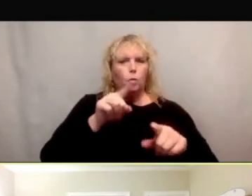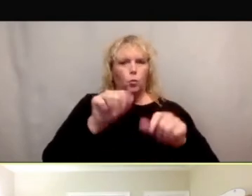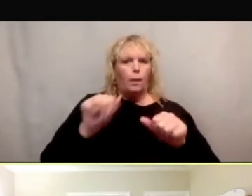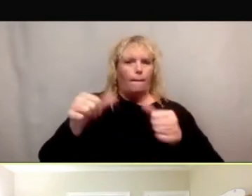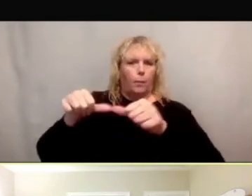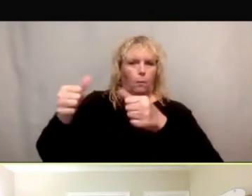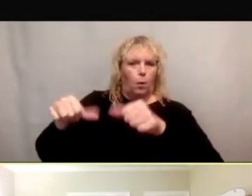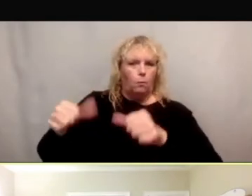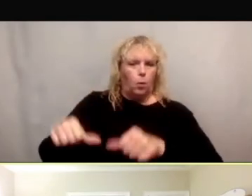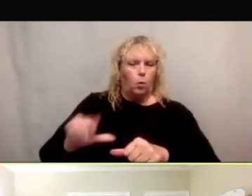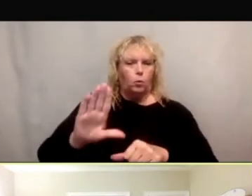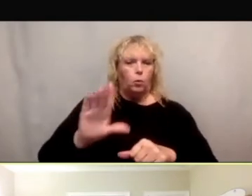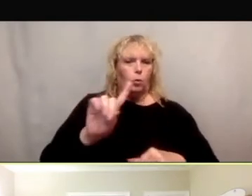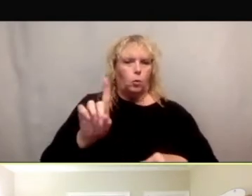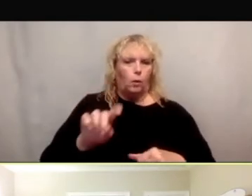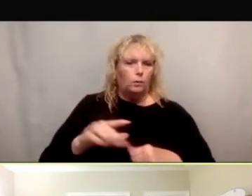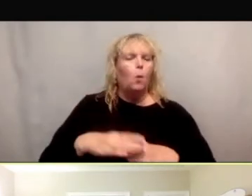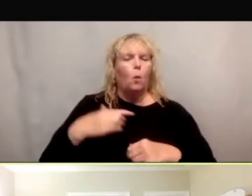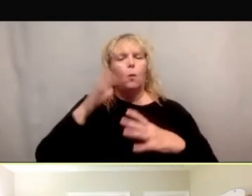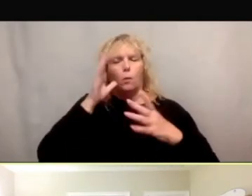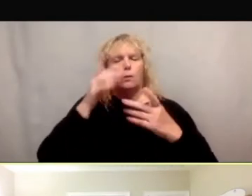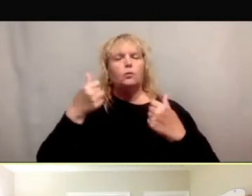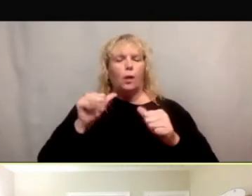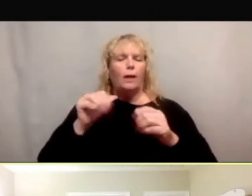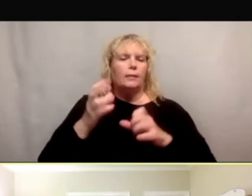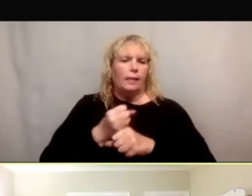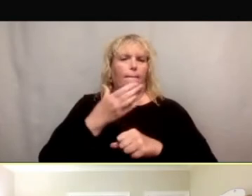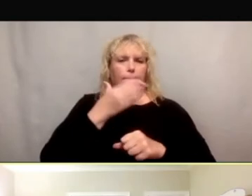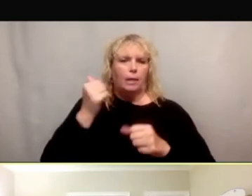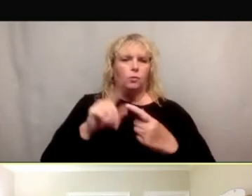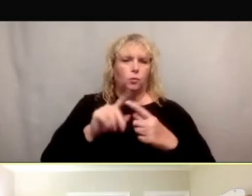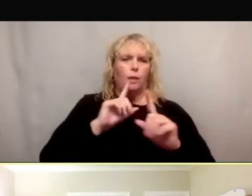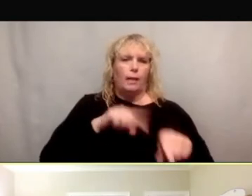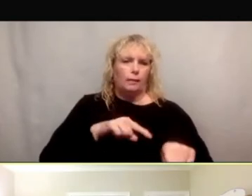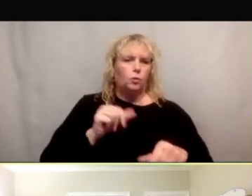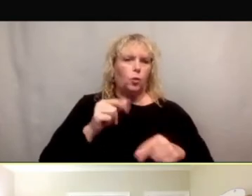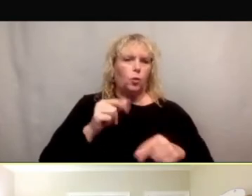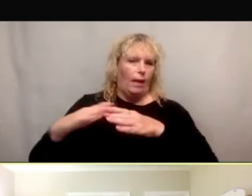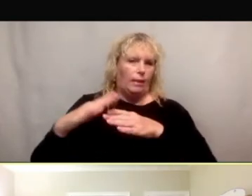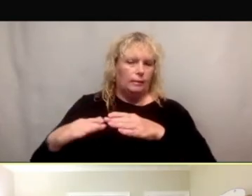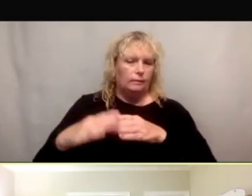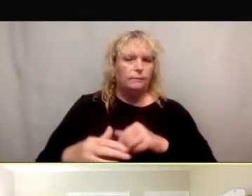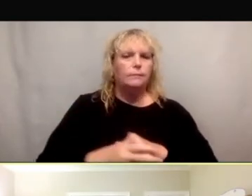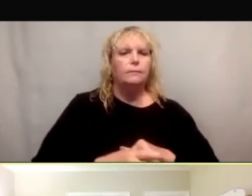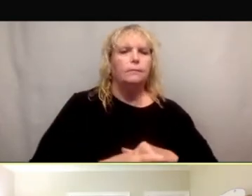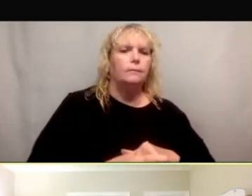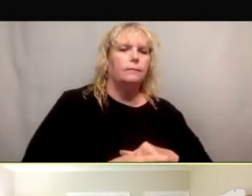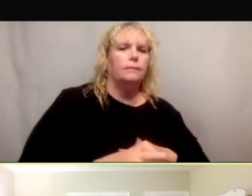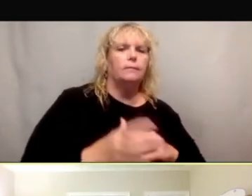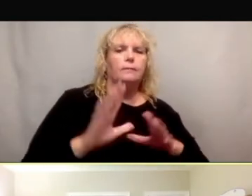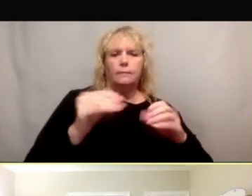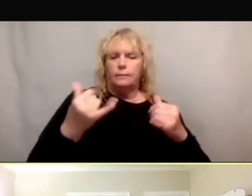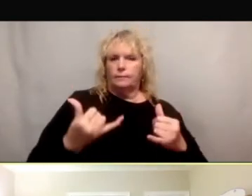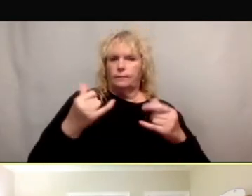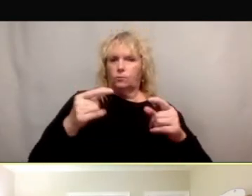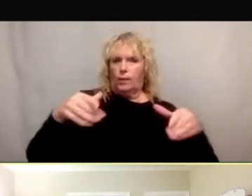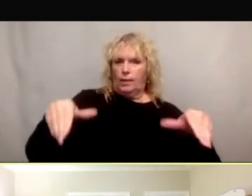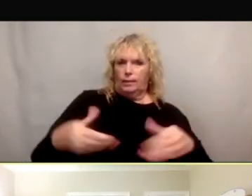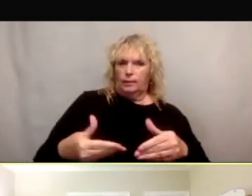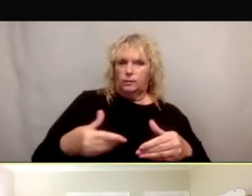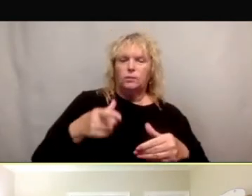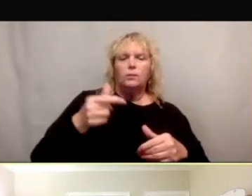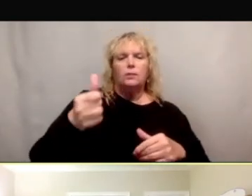session, and we will do our best to answer them at the end. As an introduction, our panelists will speak about their